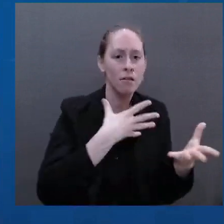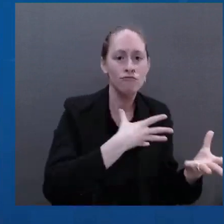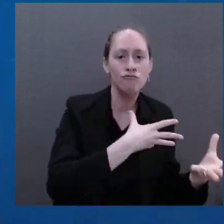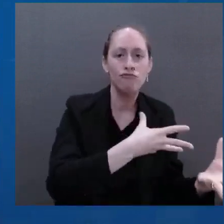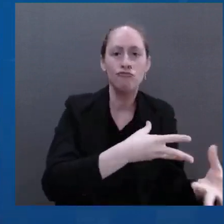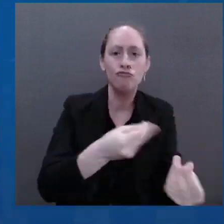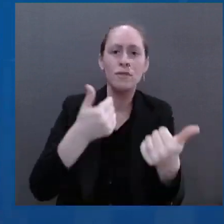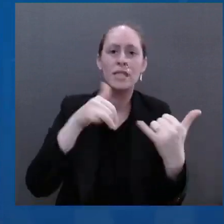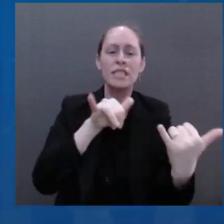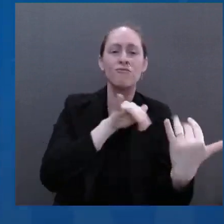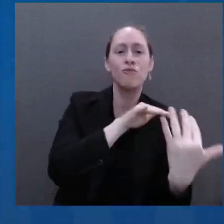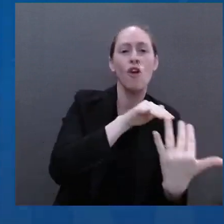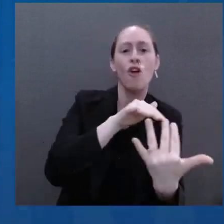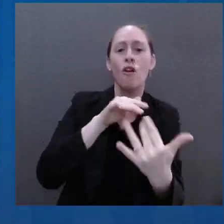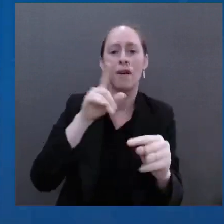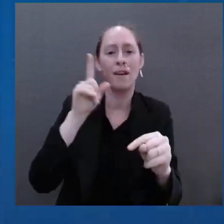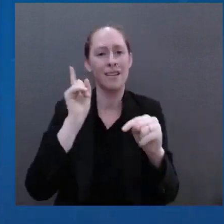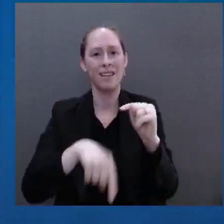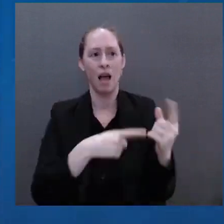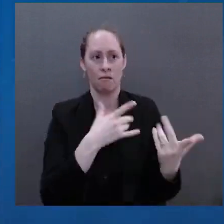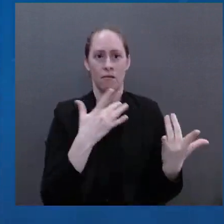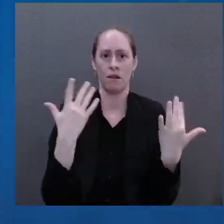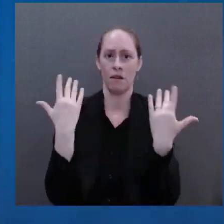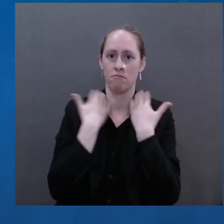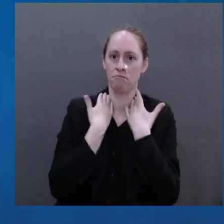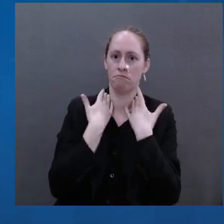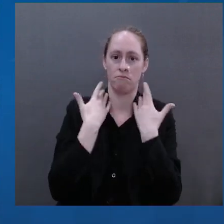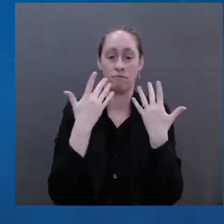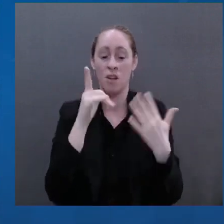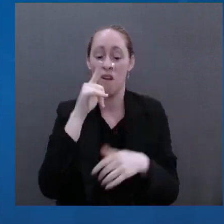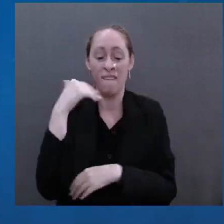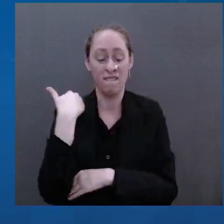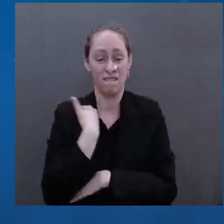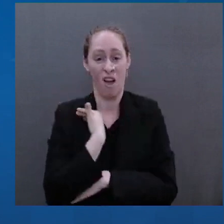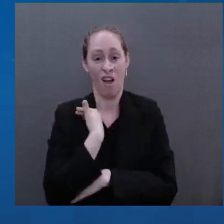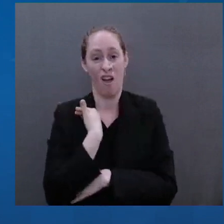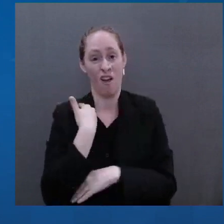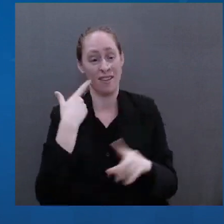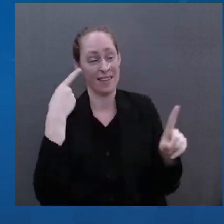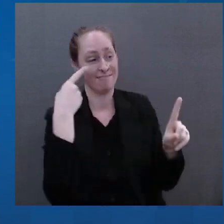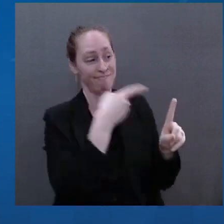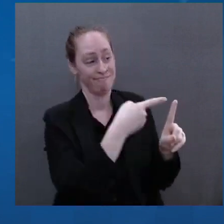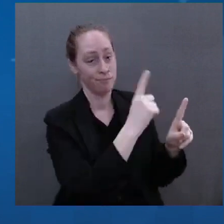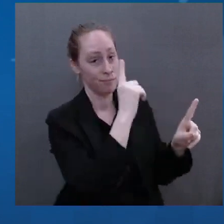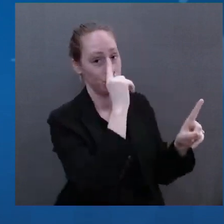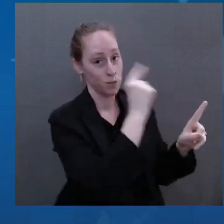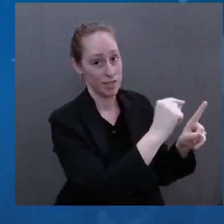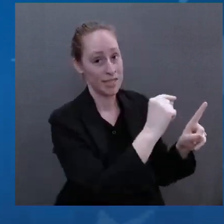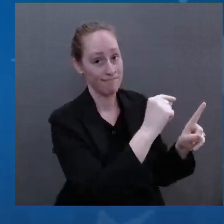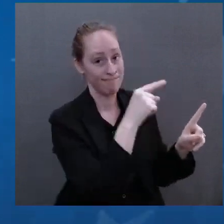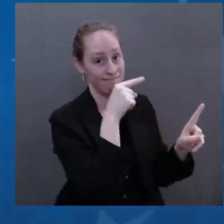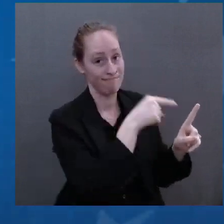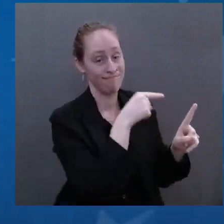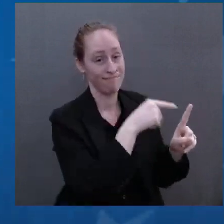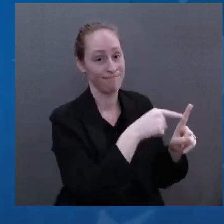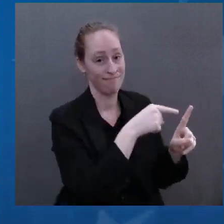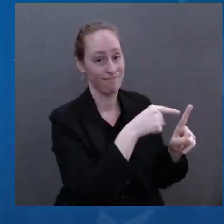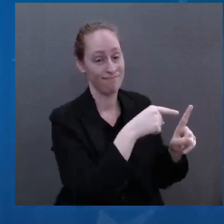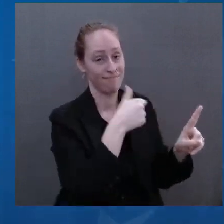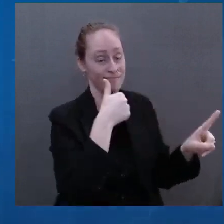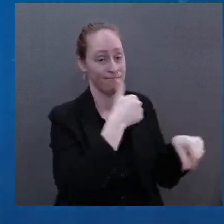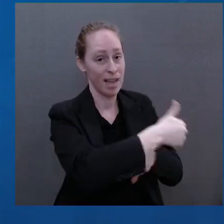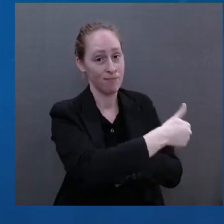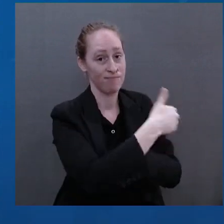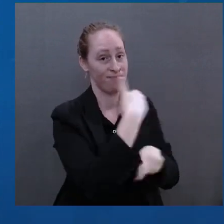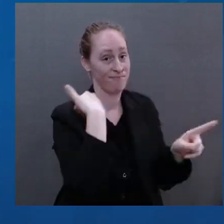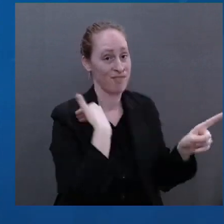blame, period. At the same time, alongside these economic sanctions, the Western world has come together